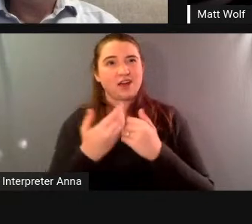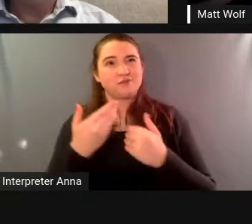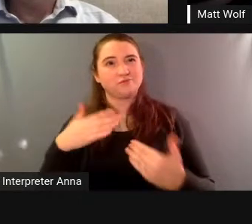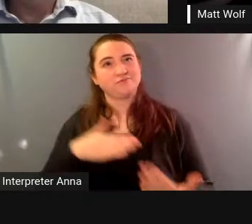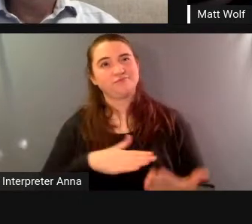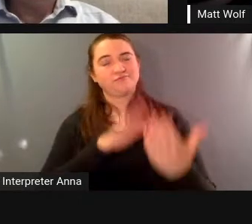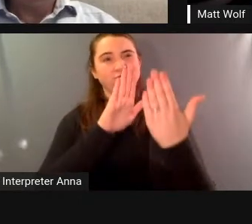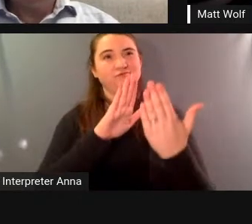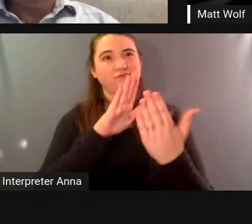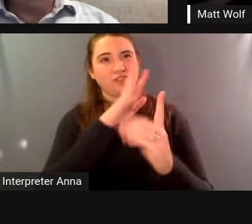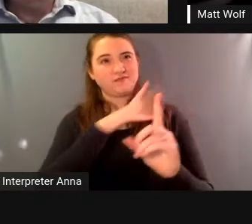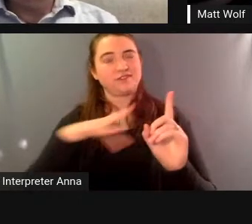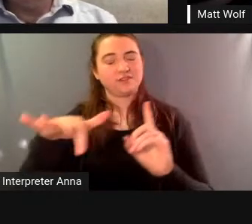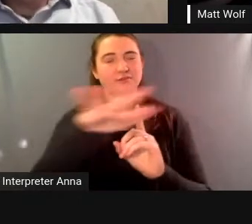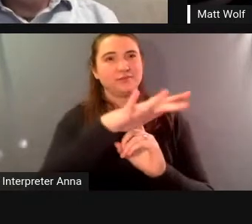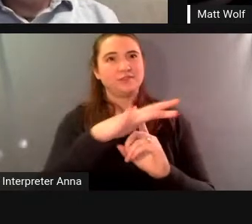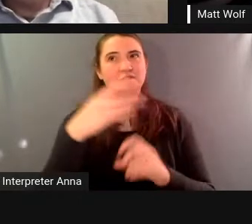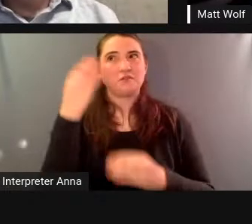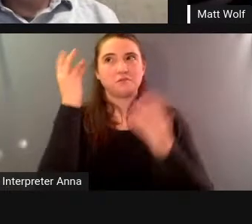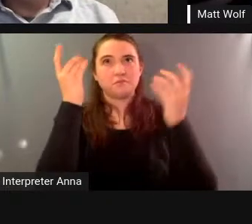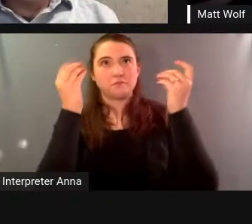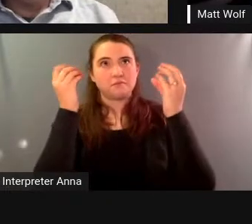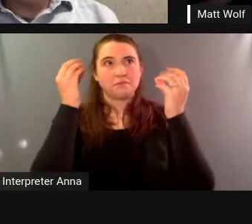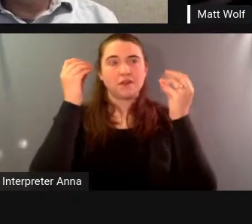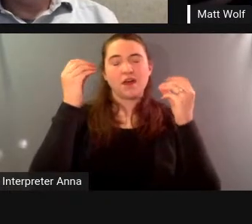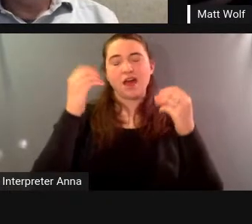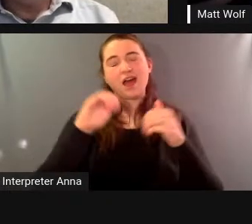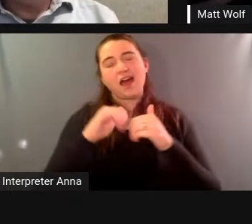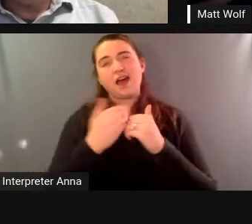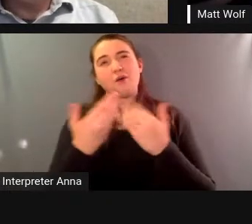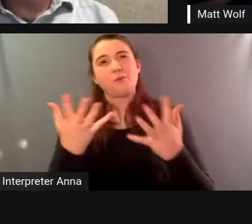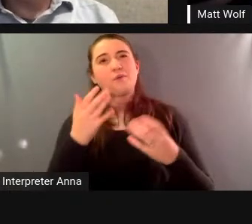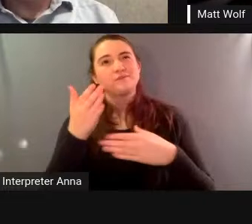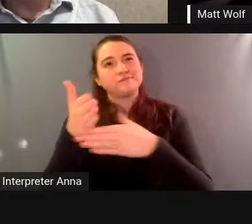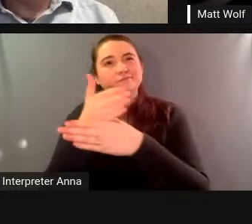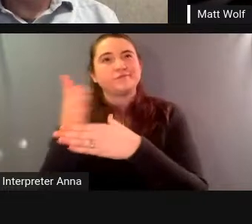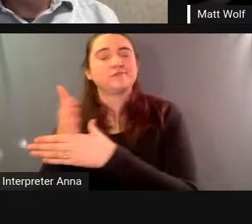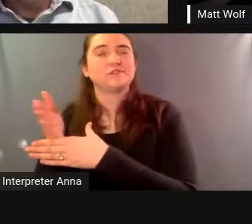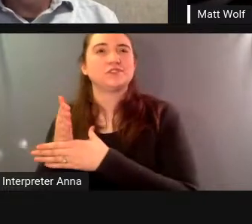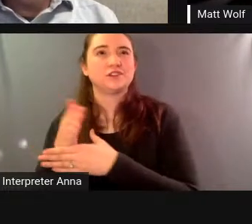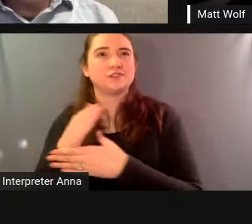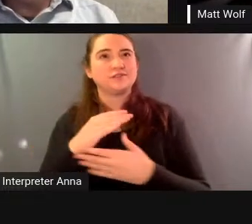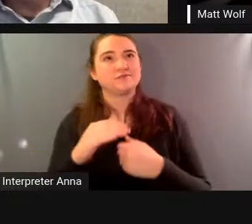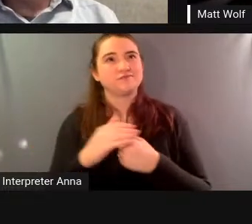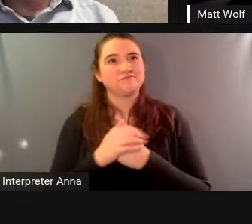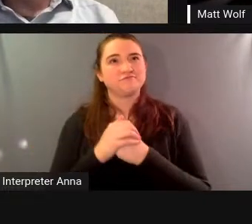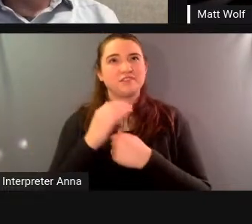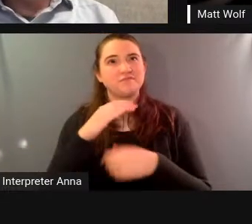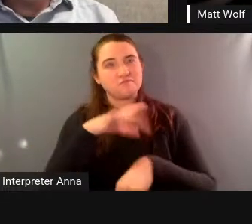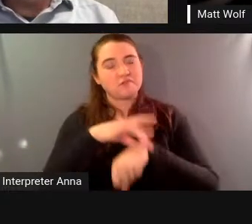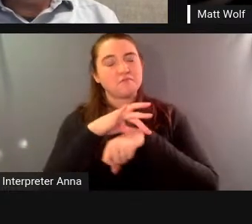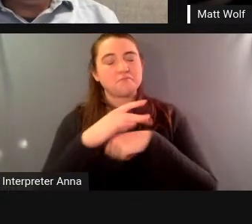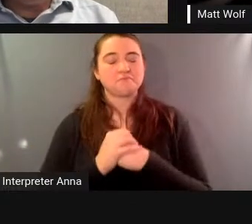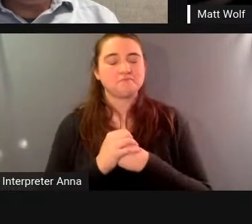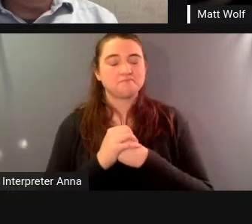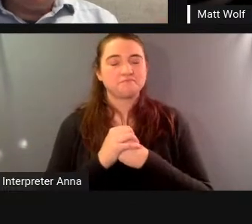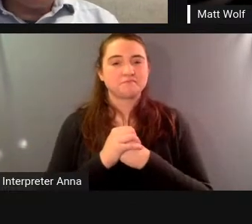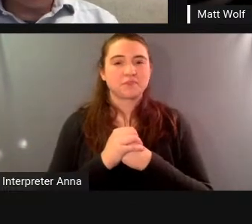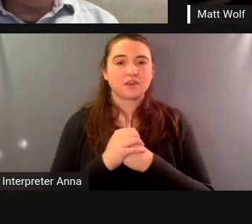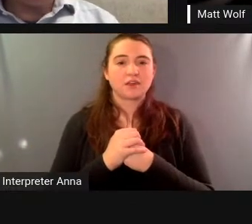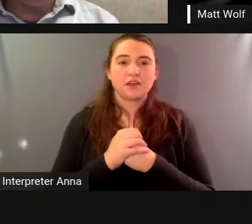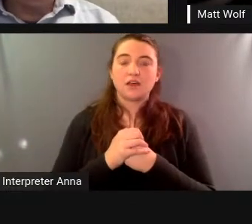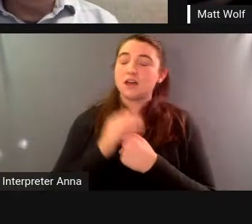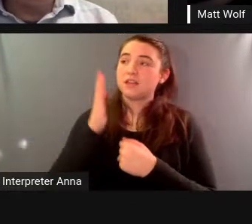that would be a wonderful uh side effect of all of this um i